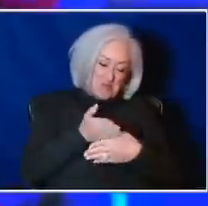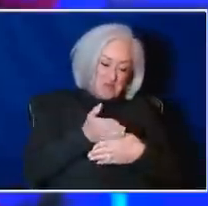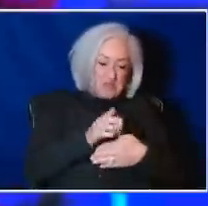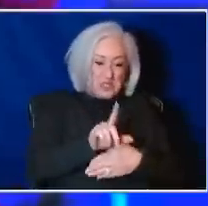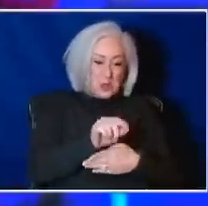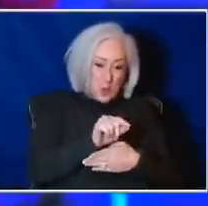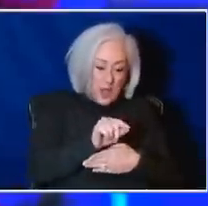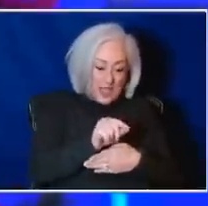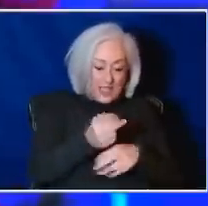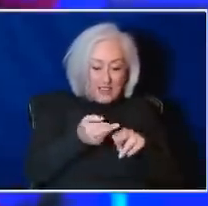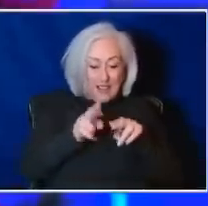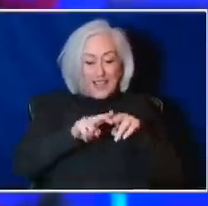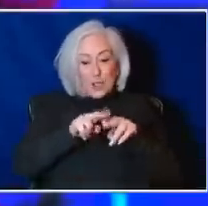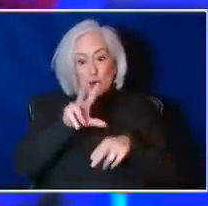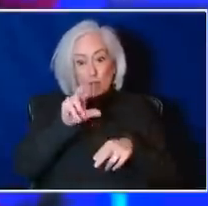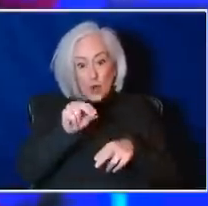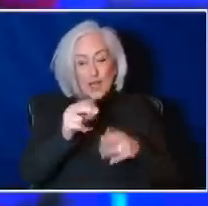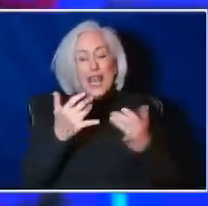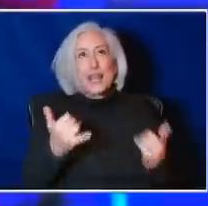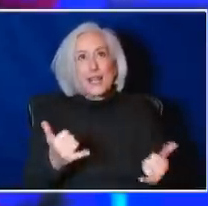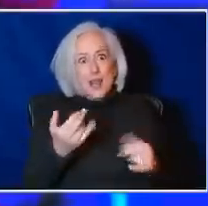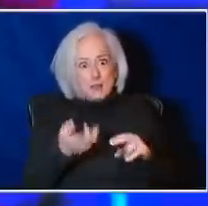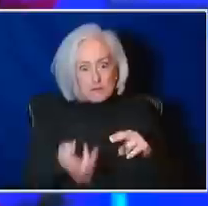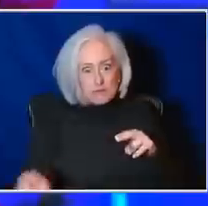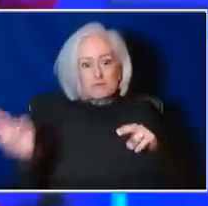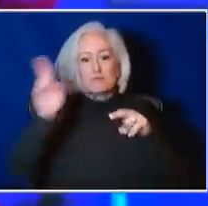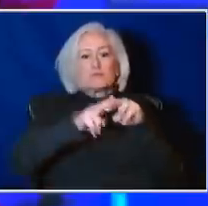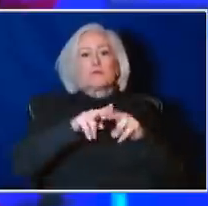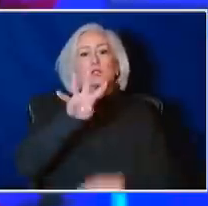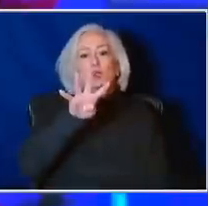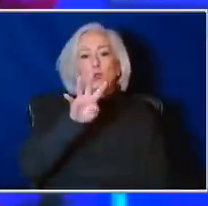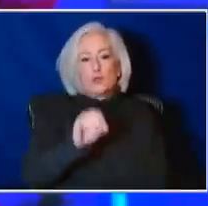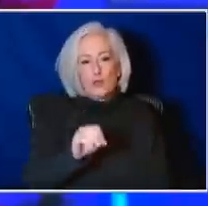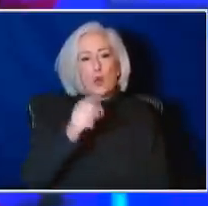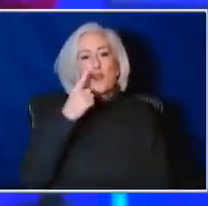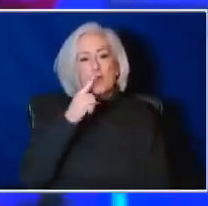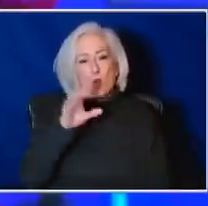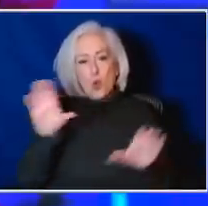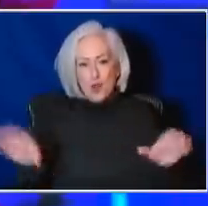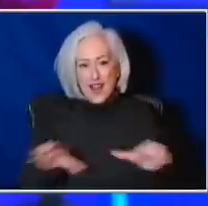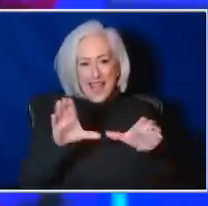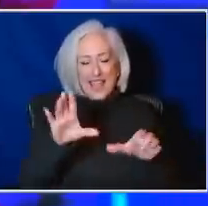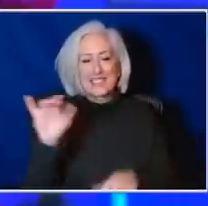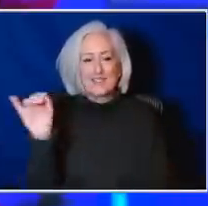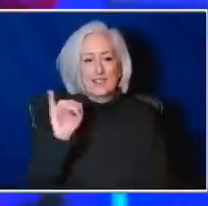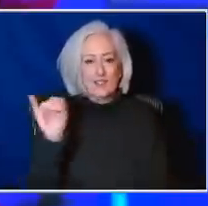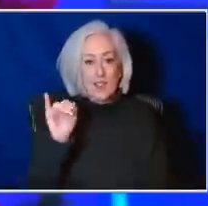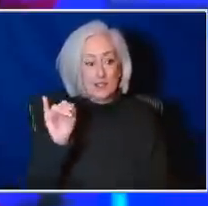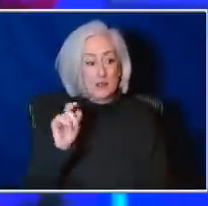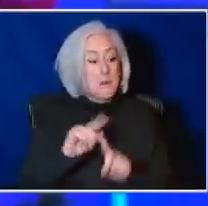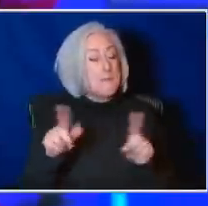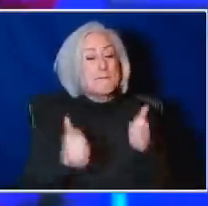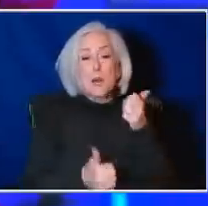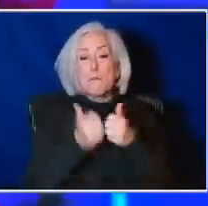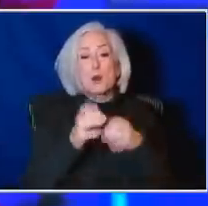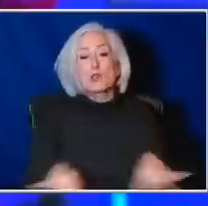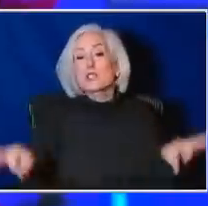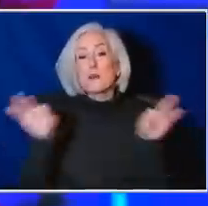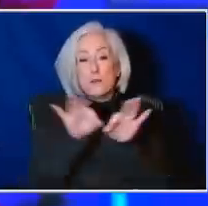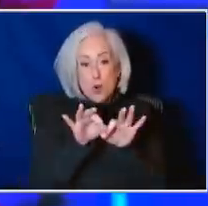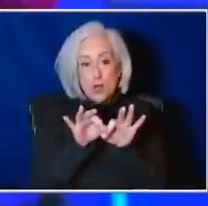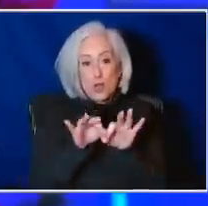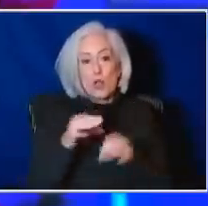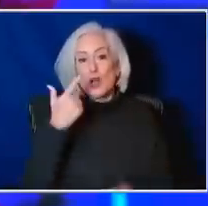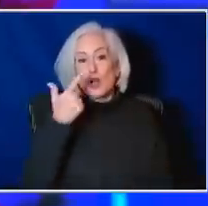a couple of days, but now have been in the 40s for our active infections. But importantly, it looks like a good proportion of those